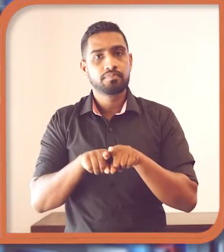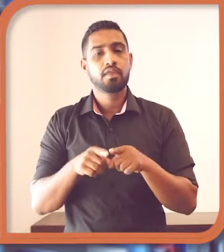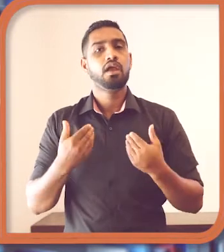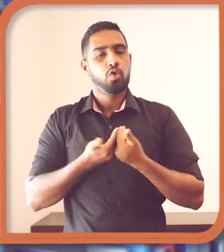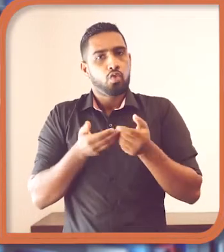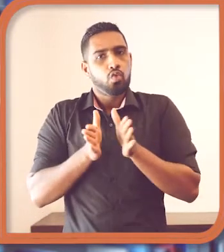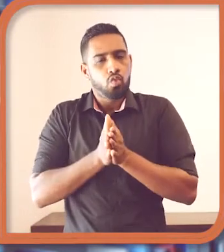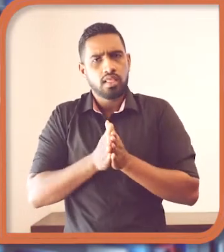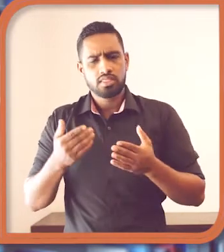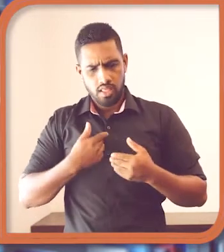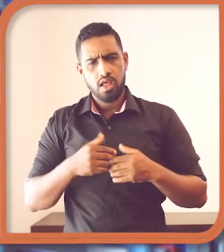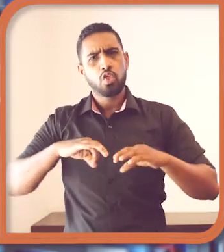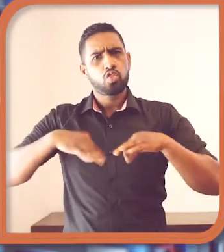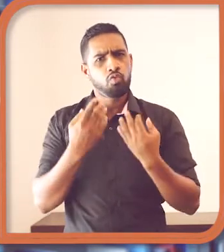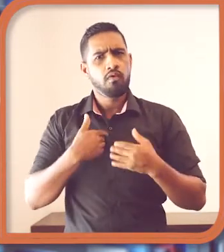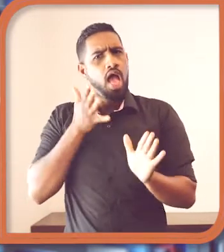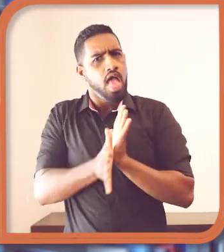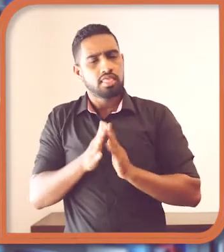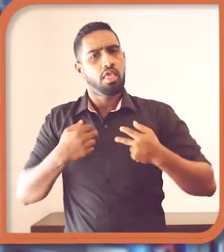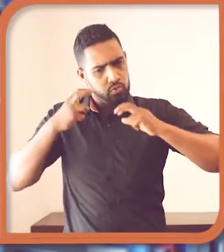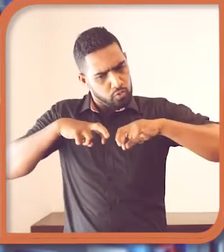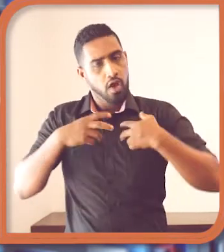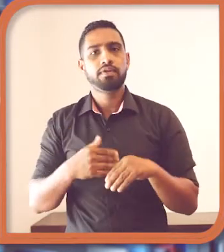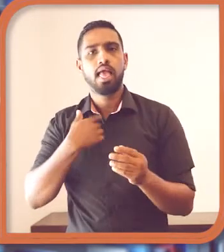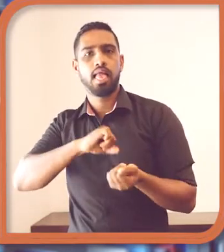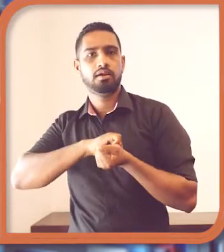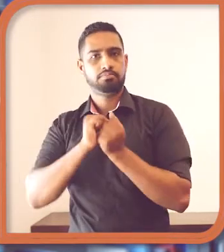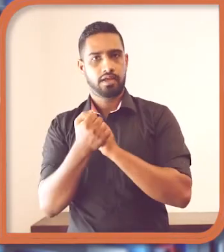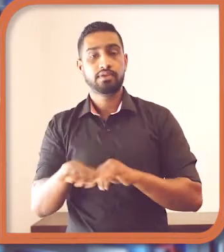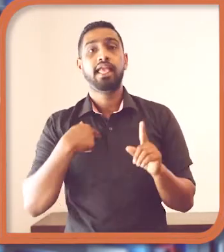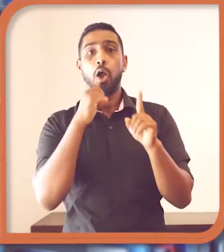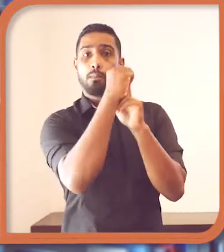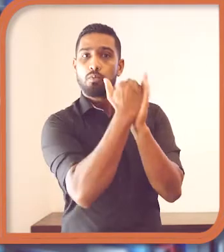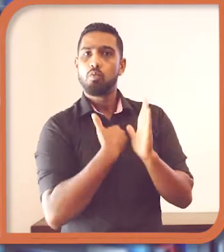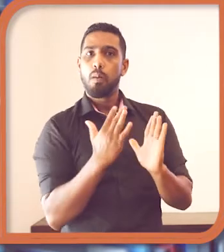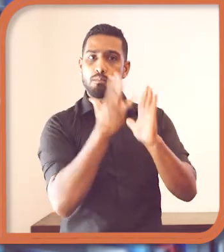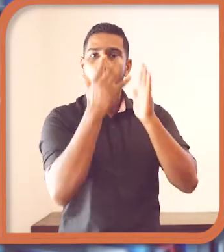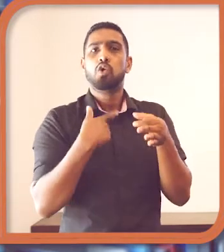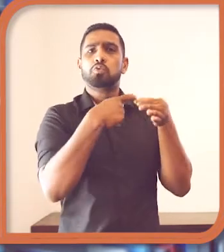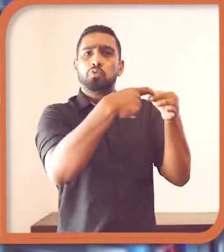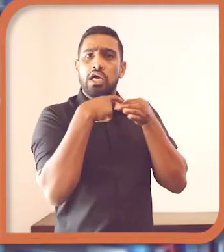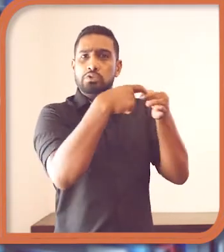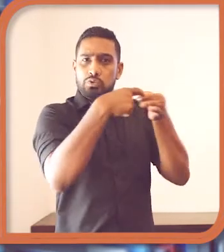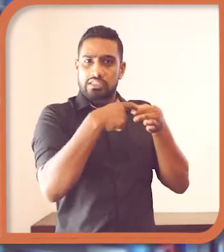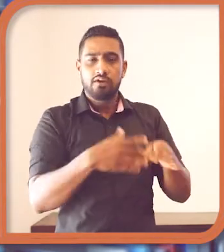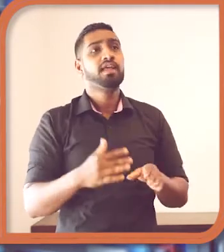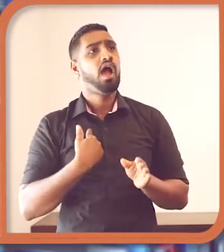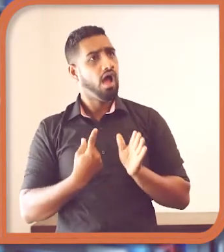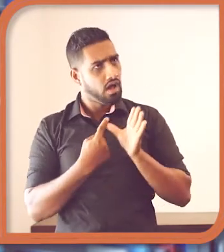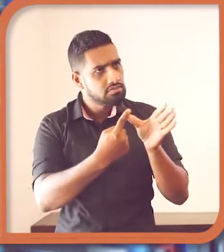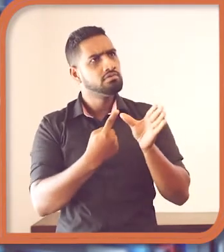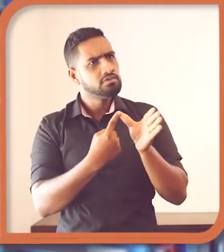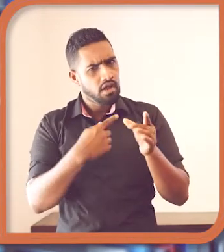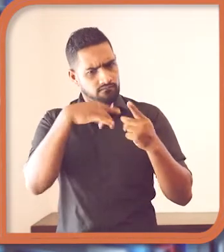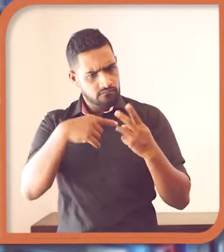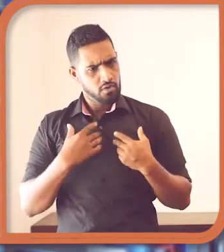too that I have to look at myself and develop. The program is mostly delivered with questions. The program required a